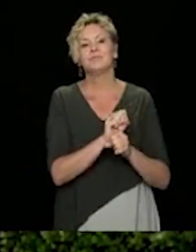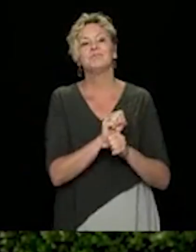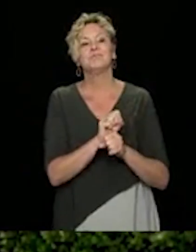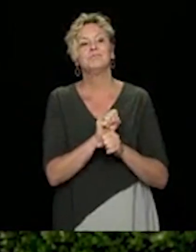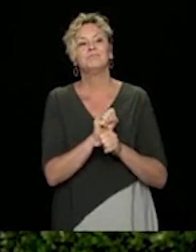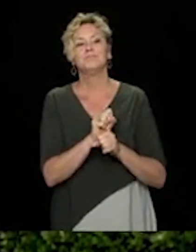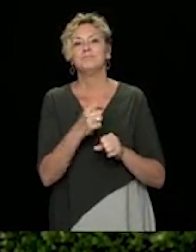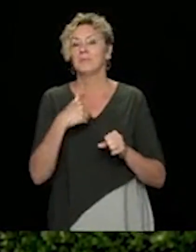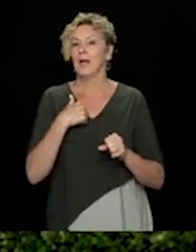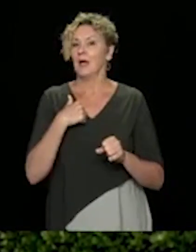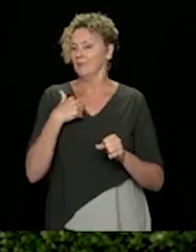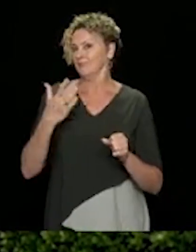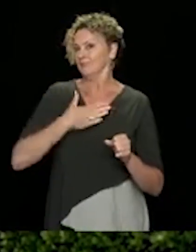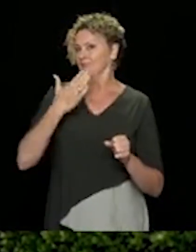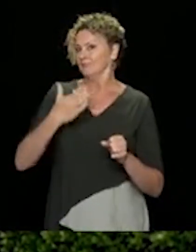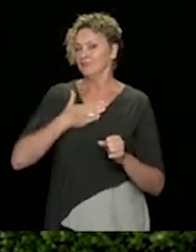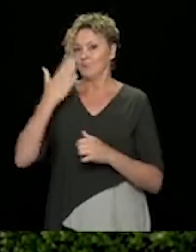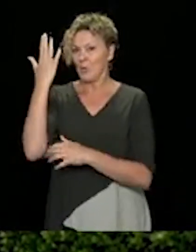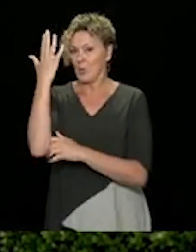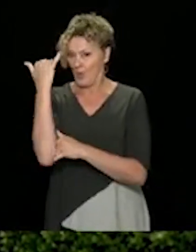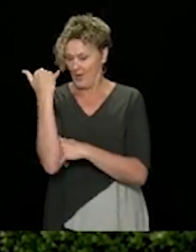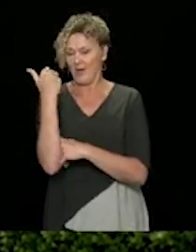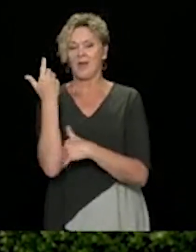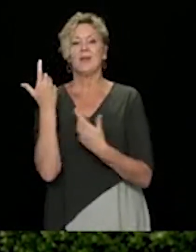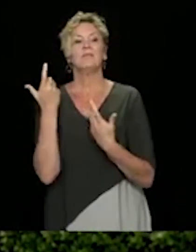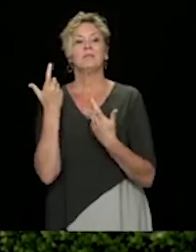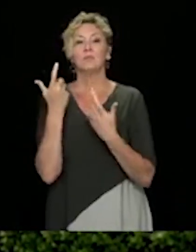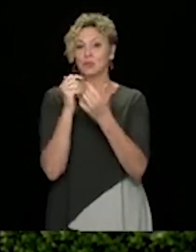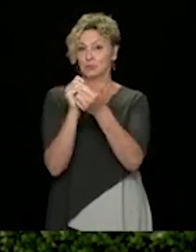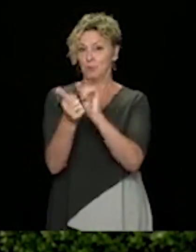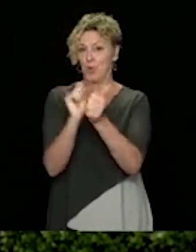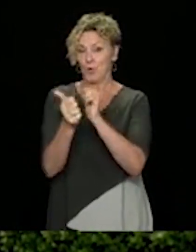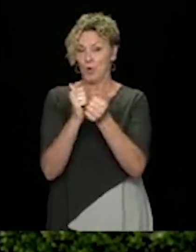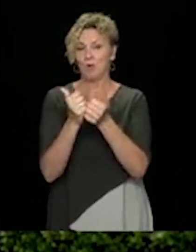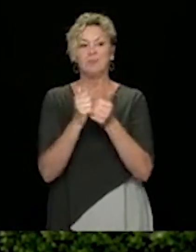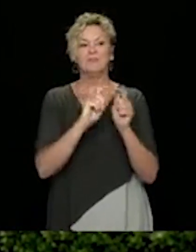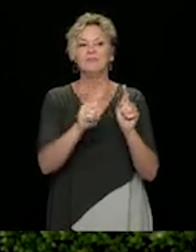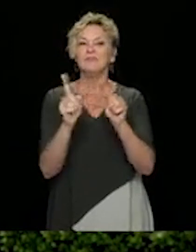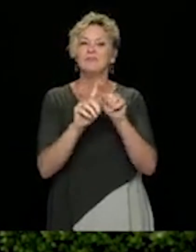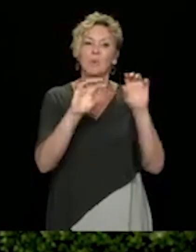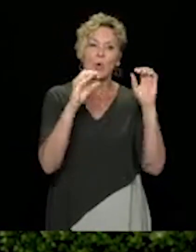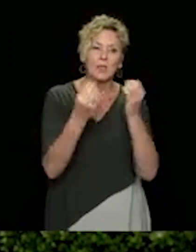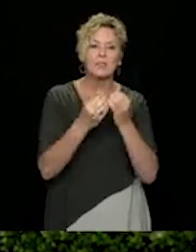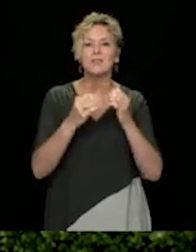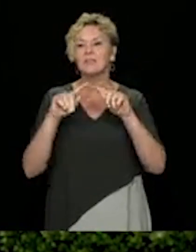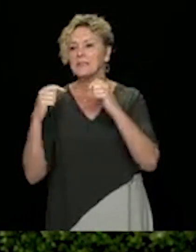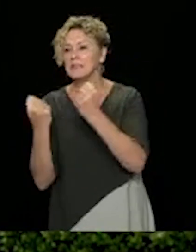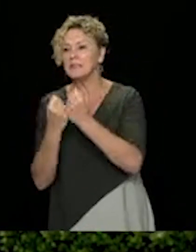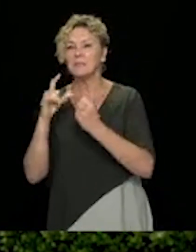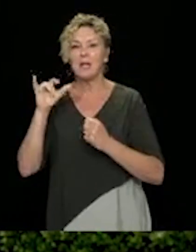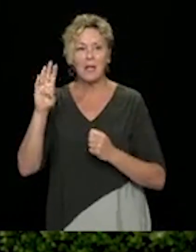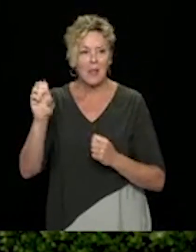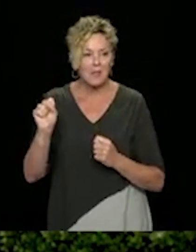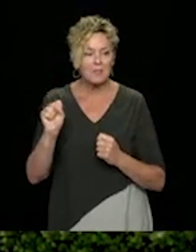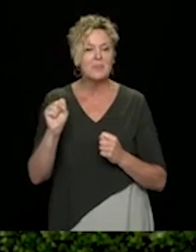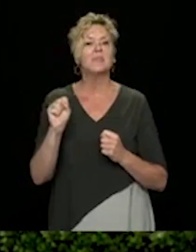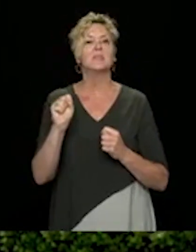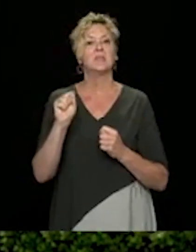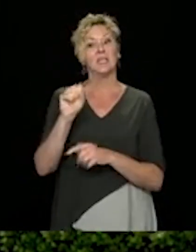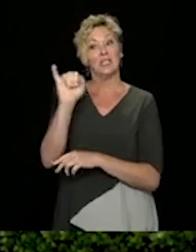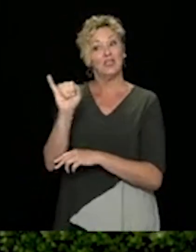One area that I'm particularly pleased with is when it comes to amateur sport and liability during the COVID period.